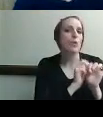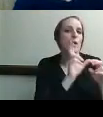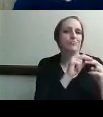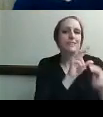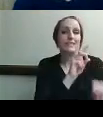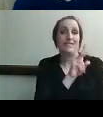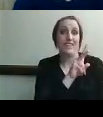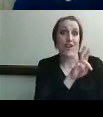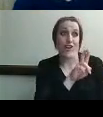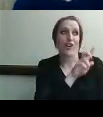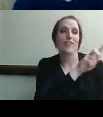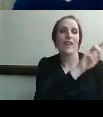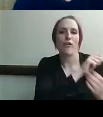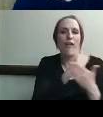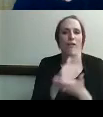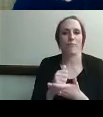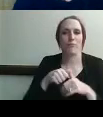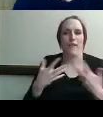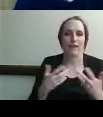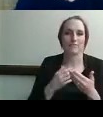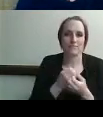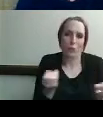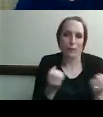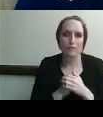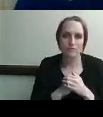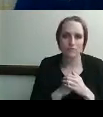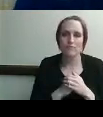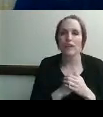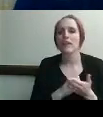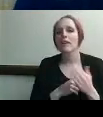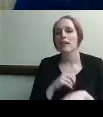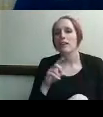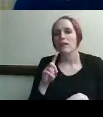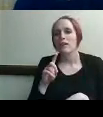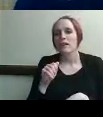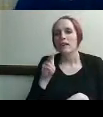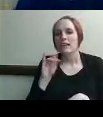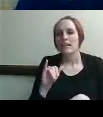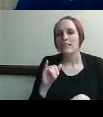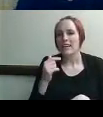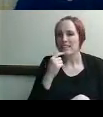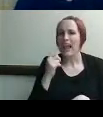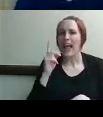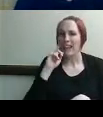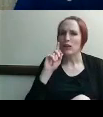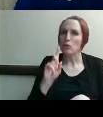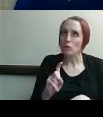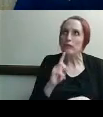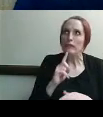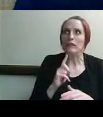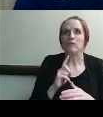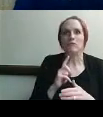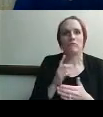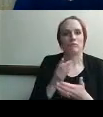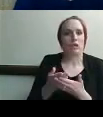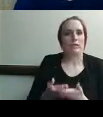yeah i think we would need a good bit of documentation to make it uh to make it work